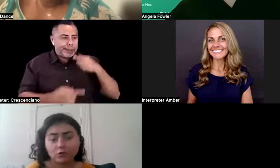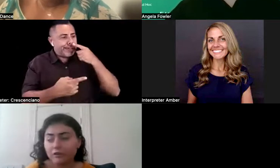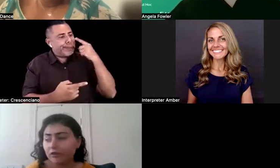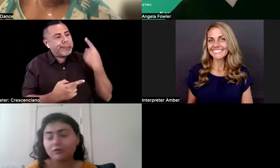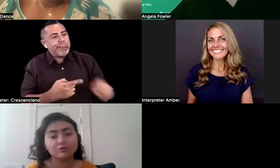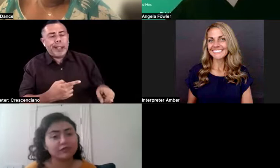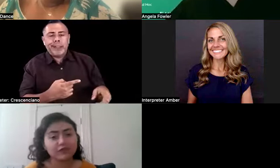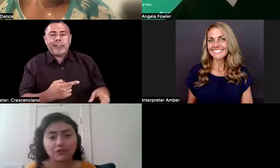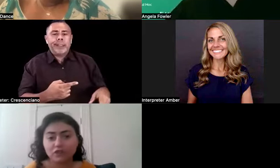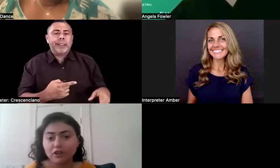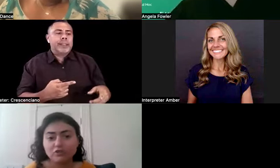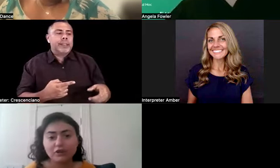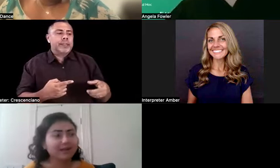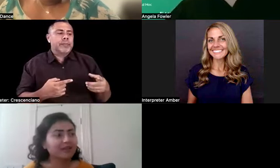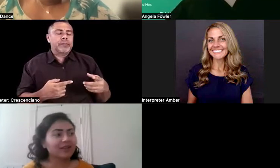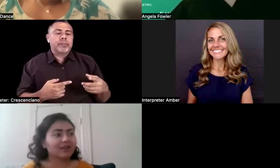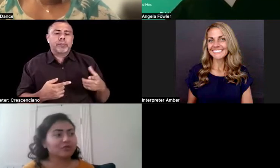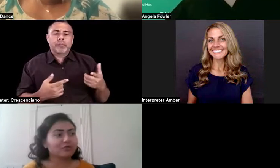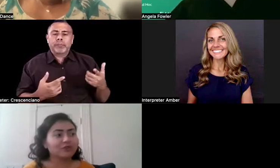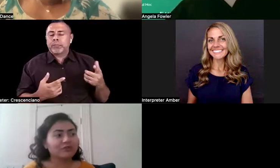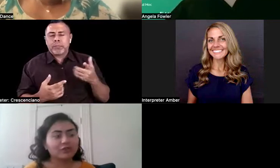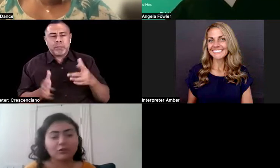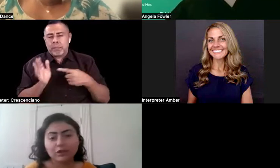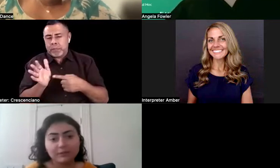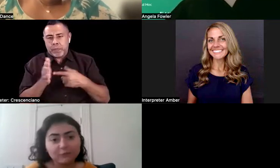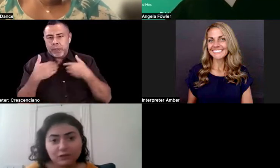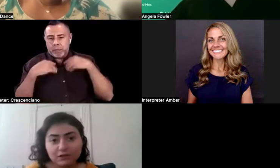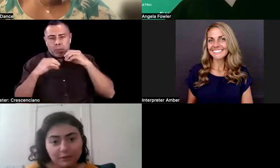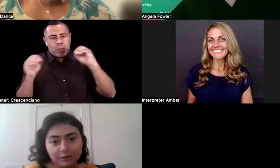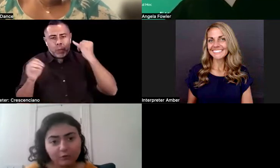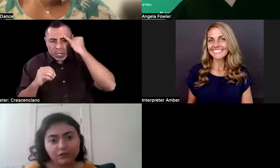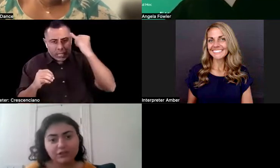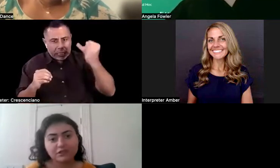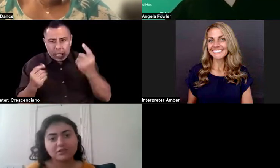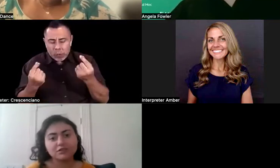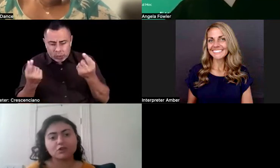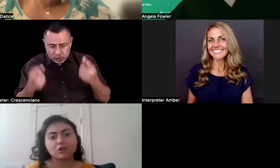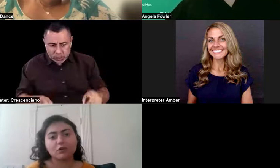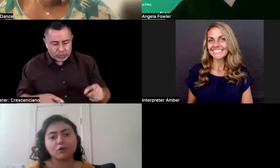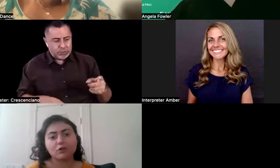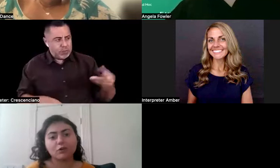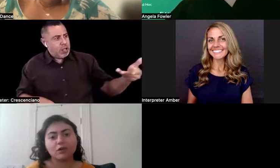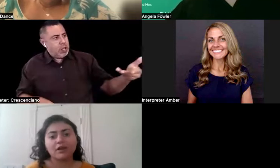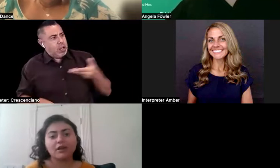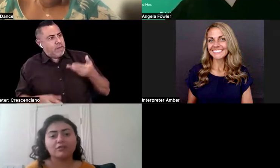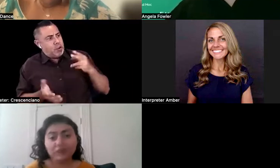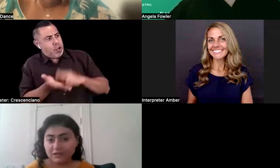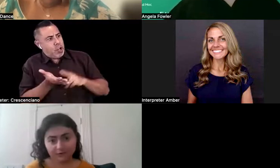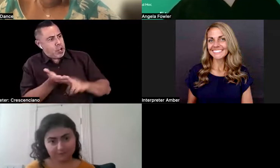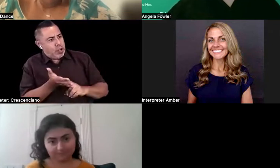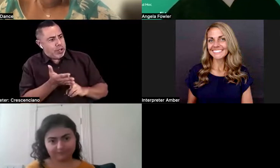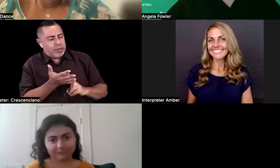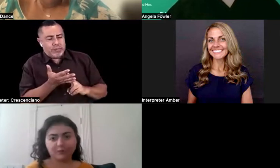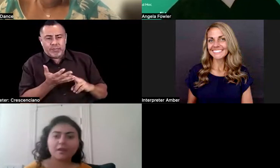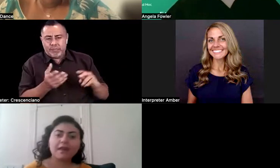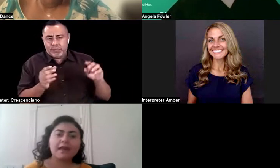idea what's going on. You're given this contract, you're given no time to think about it. So you take